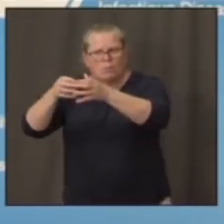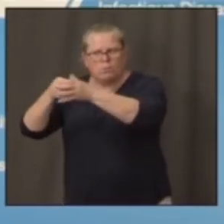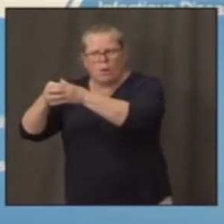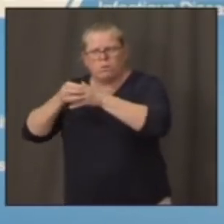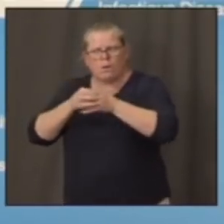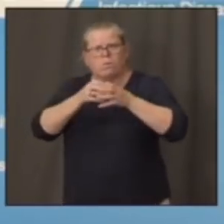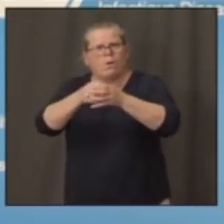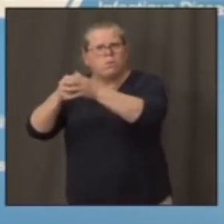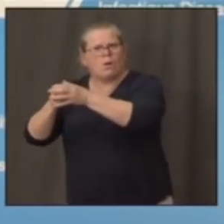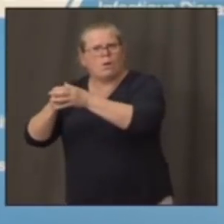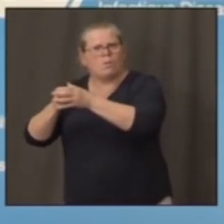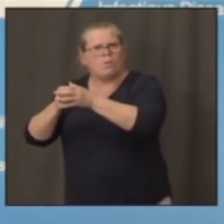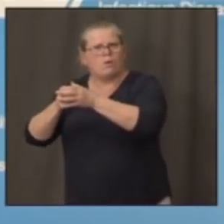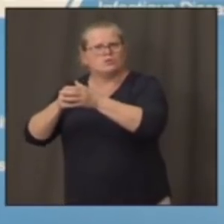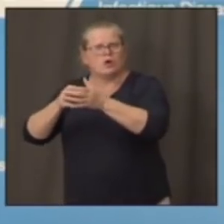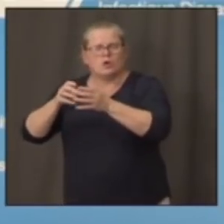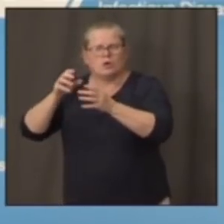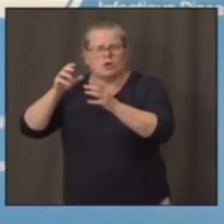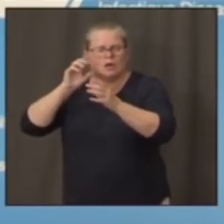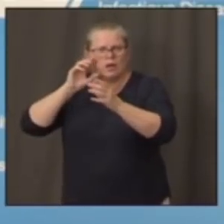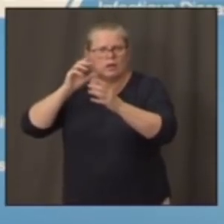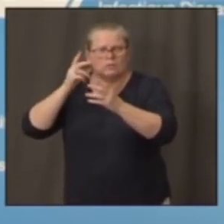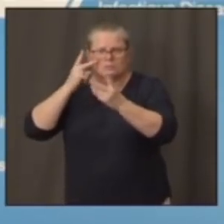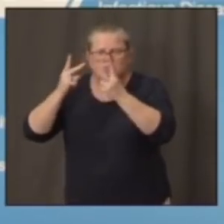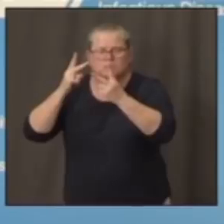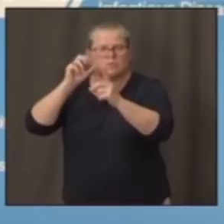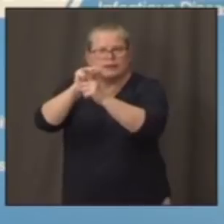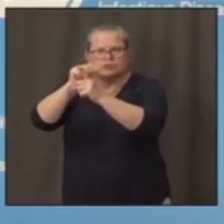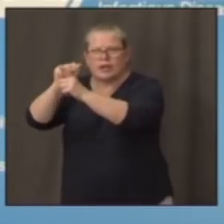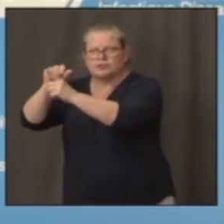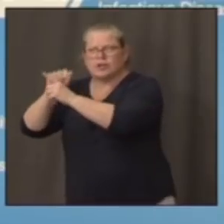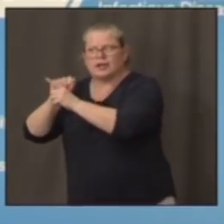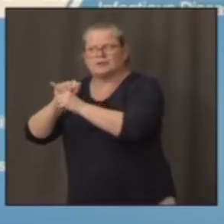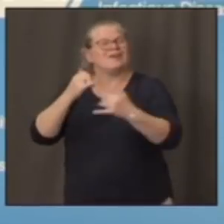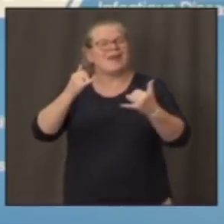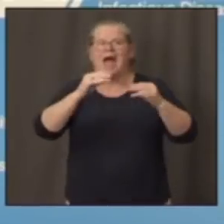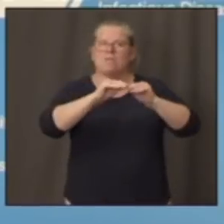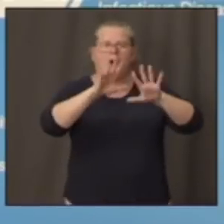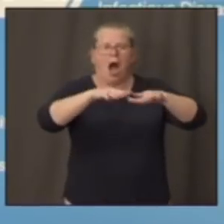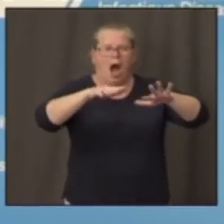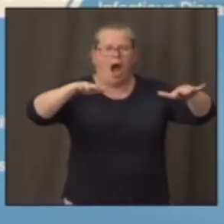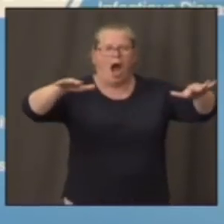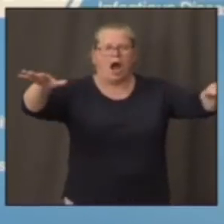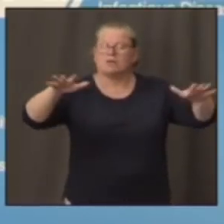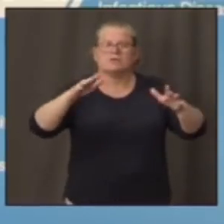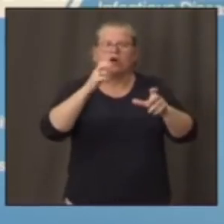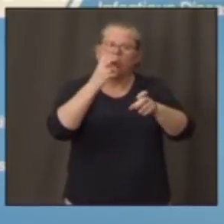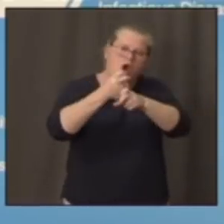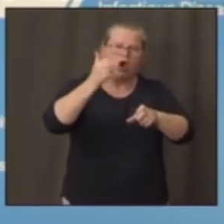are. That makes it much more difficult to contain. I see. Thank you.